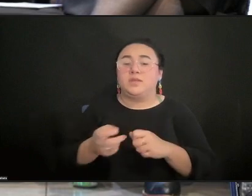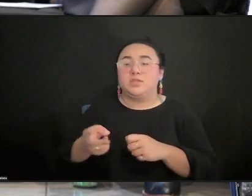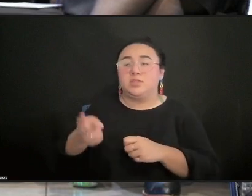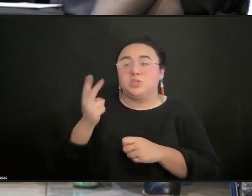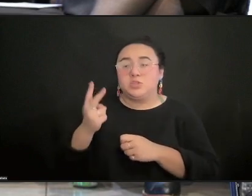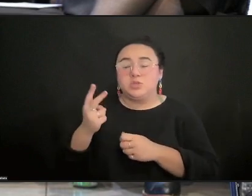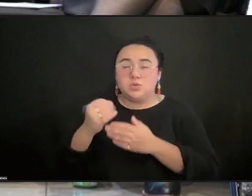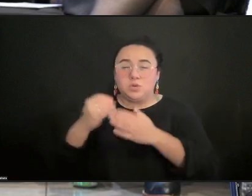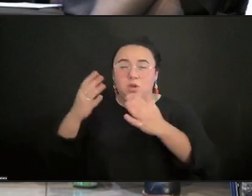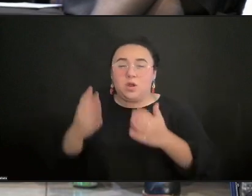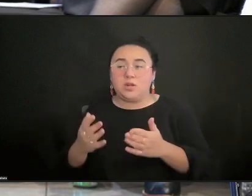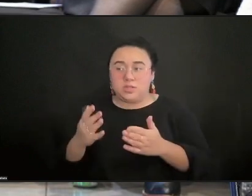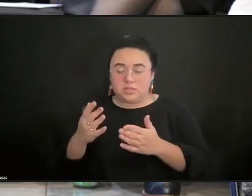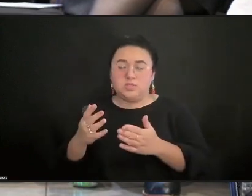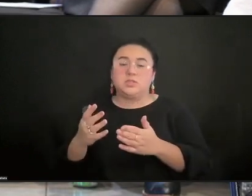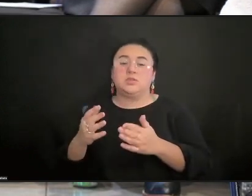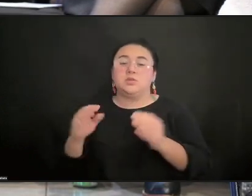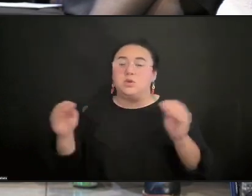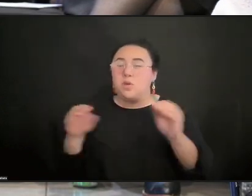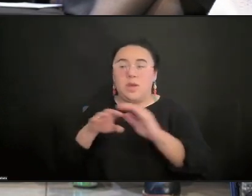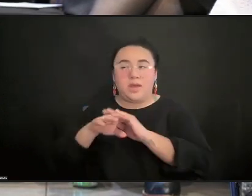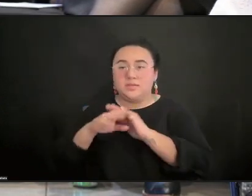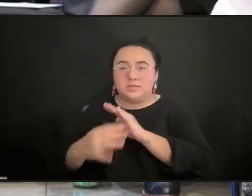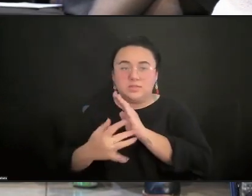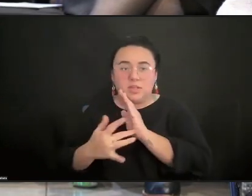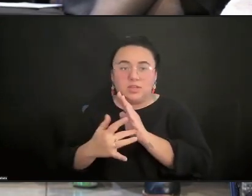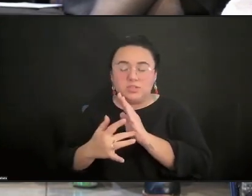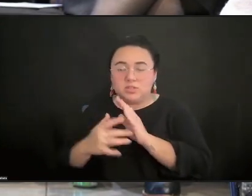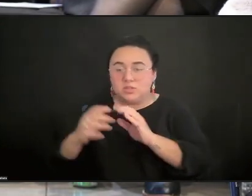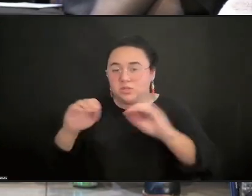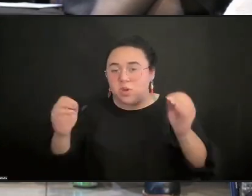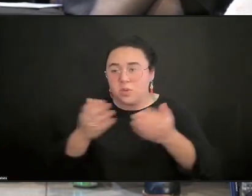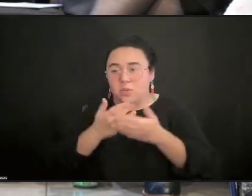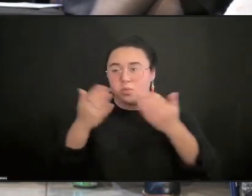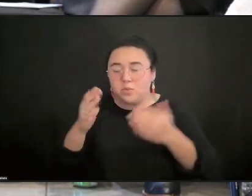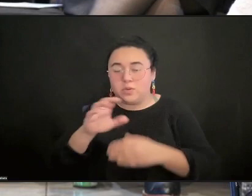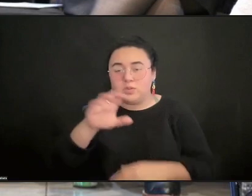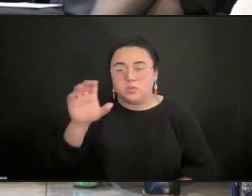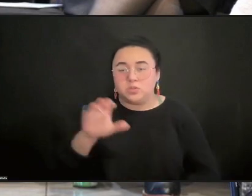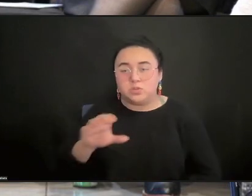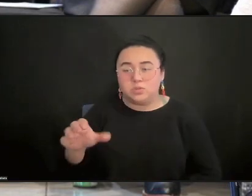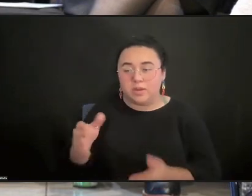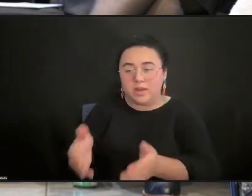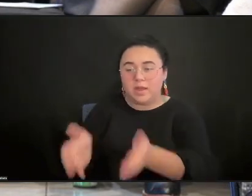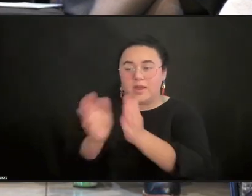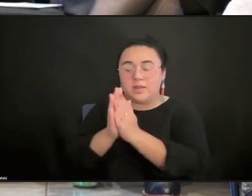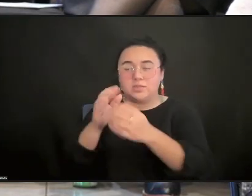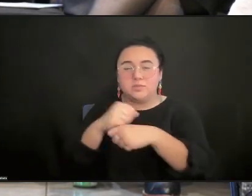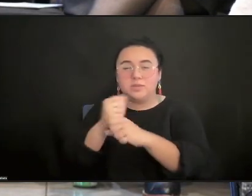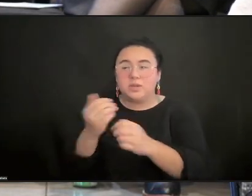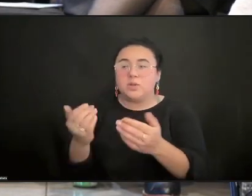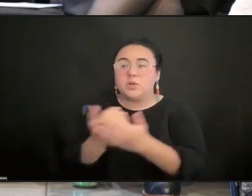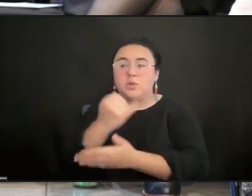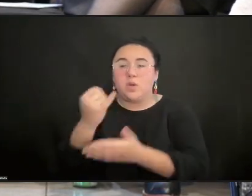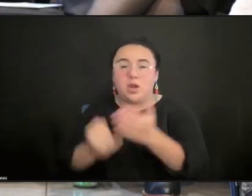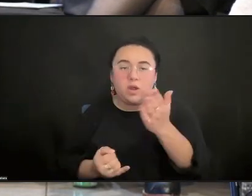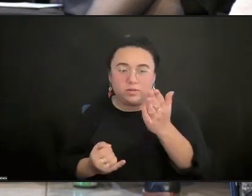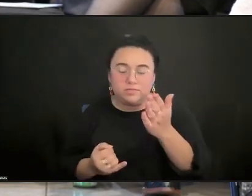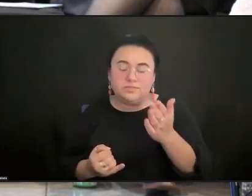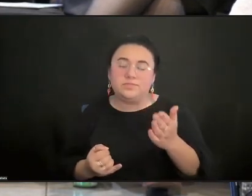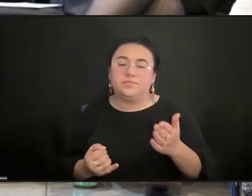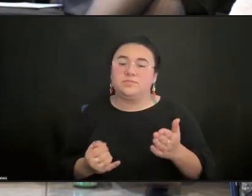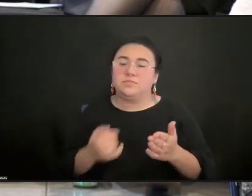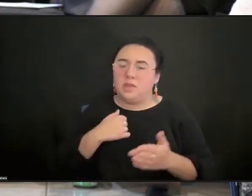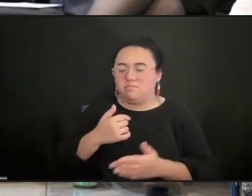no Zoom, with commissioning to create a new work in the middle of